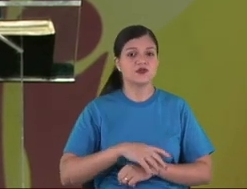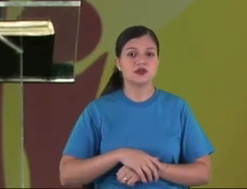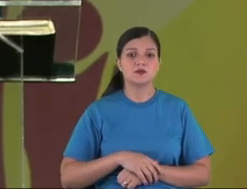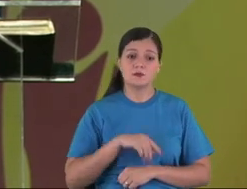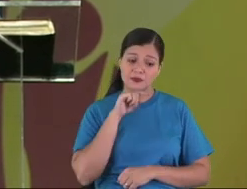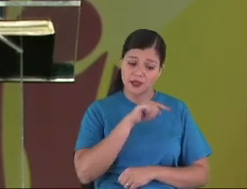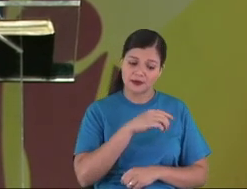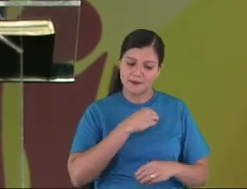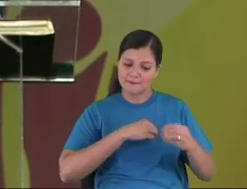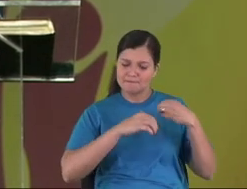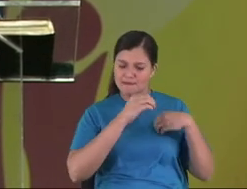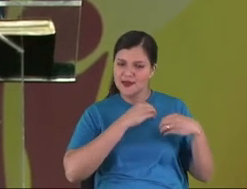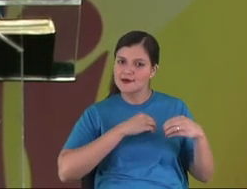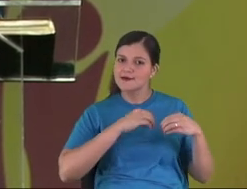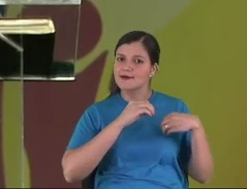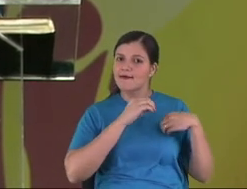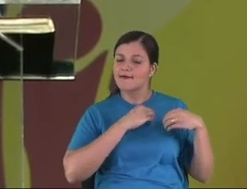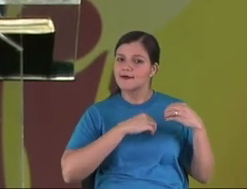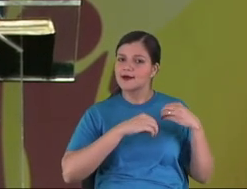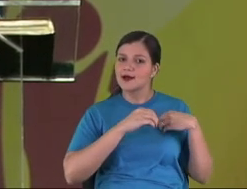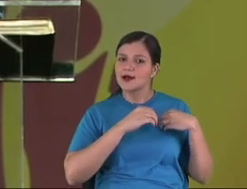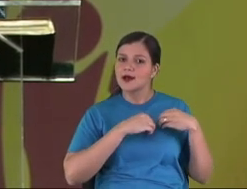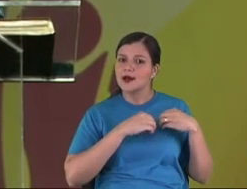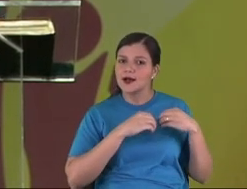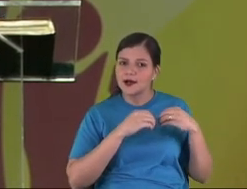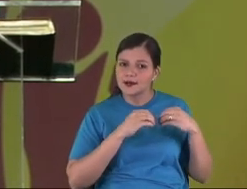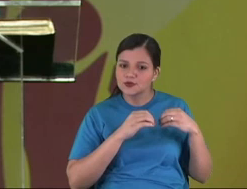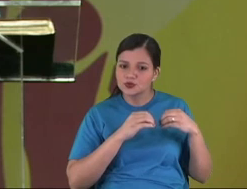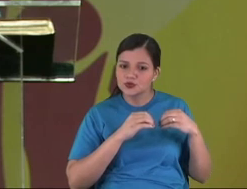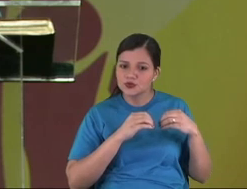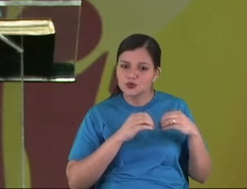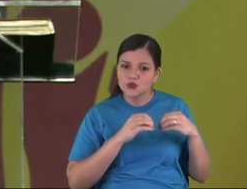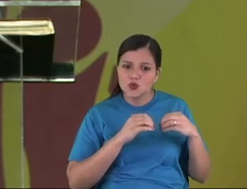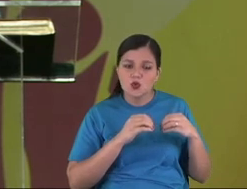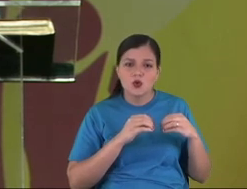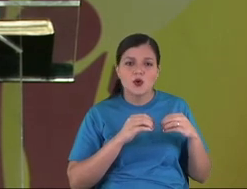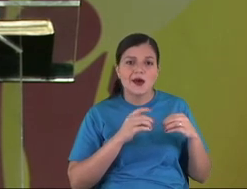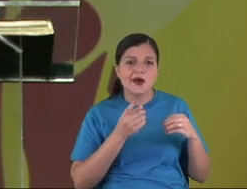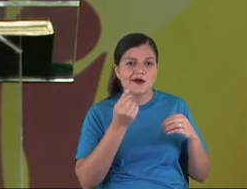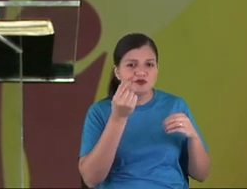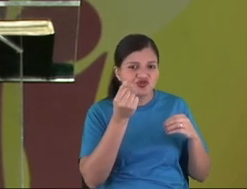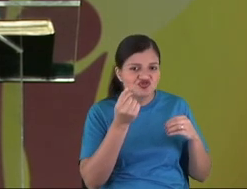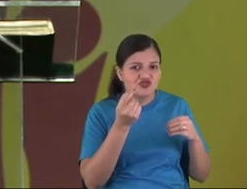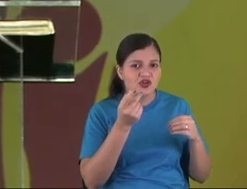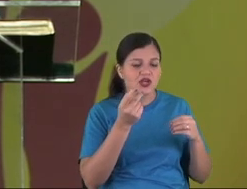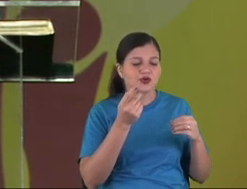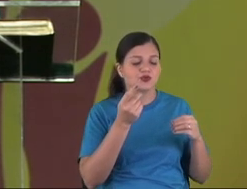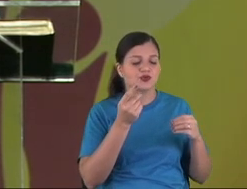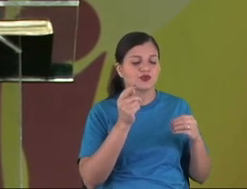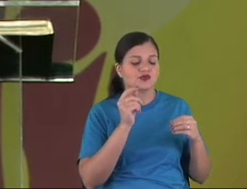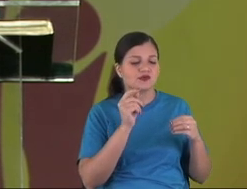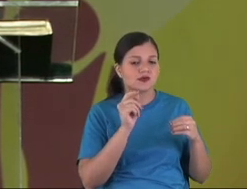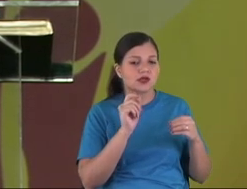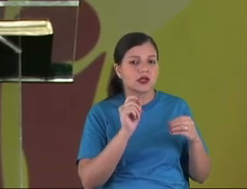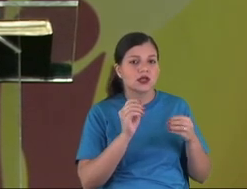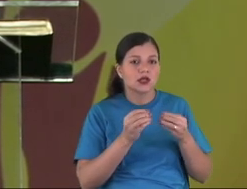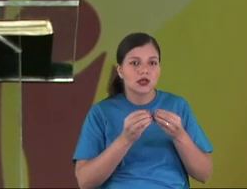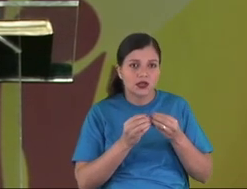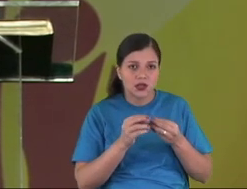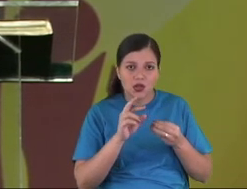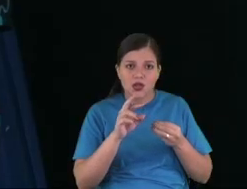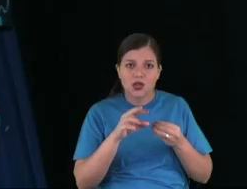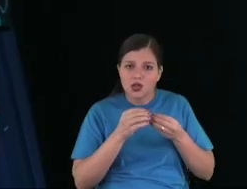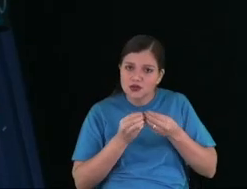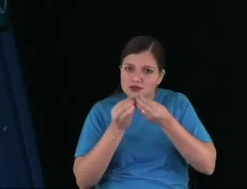This is a sin. For example, you have the money you need to give your money back like a nickels.